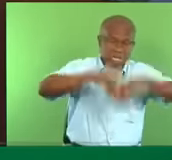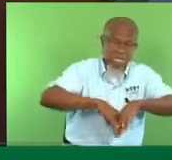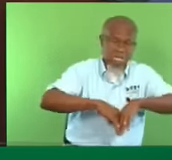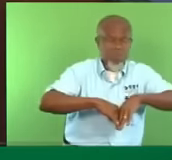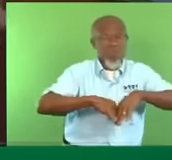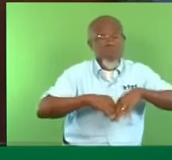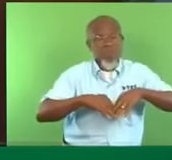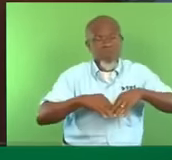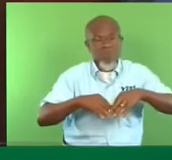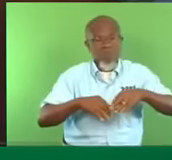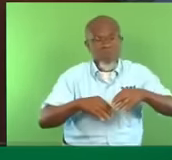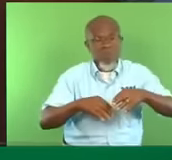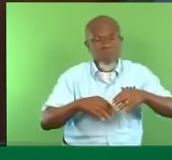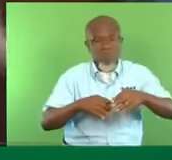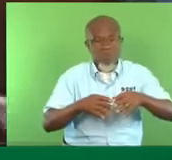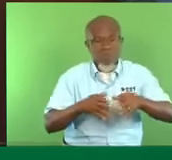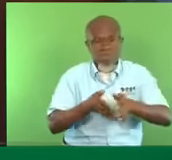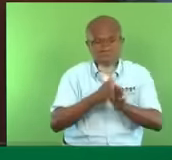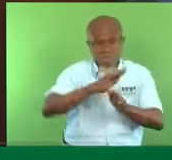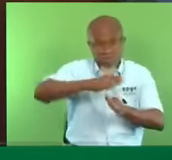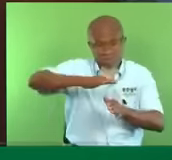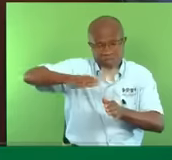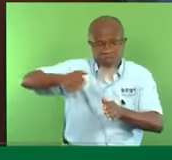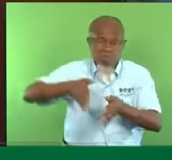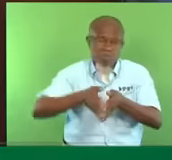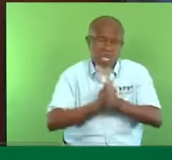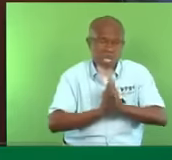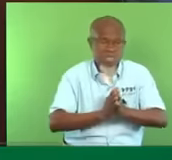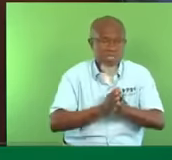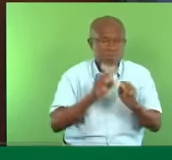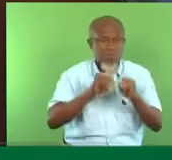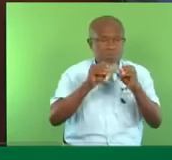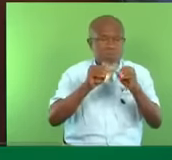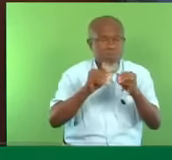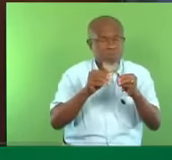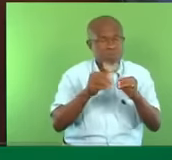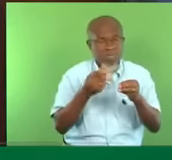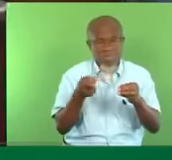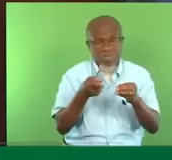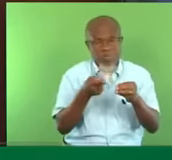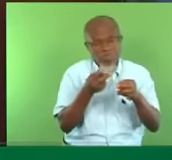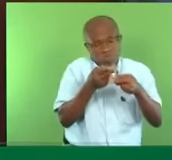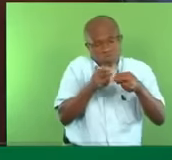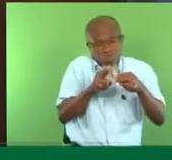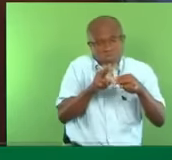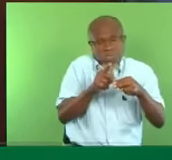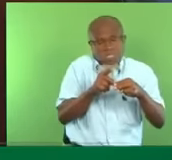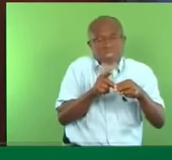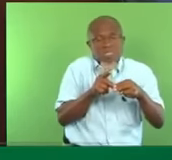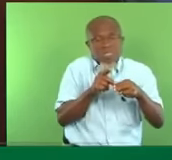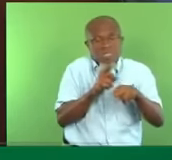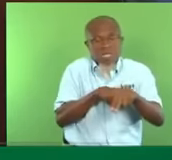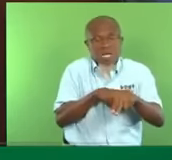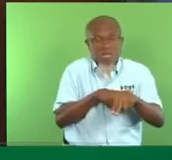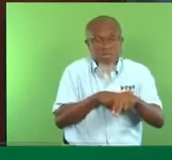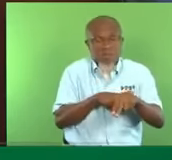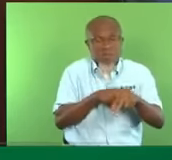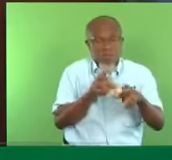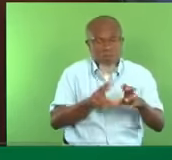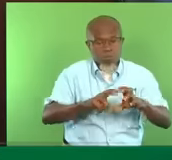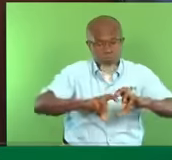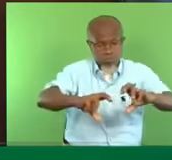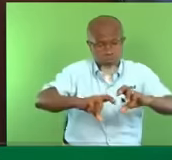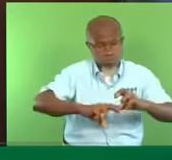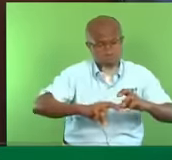for a bridge in Sahani Trace, a bridge in Barakpur. They put a temporary type of steel structure and so on. They told me, no, no, no, don't